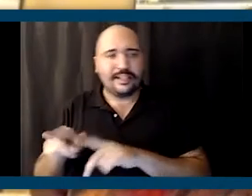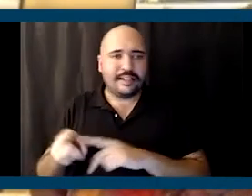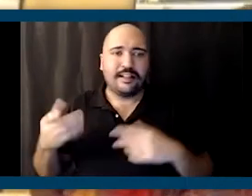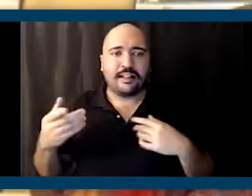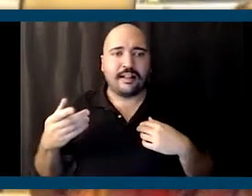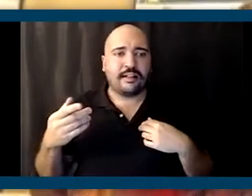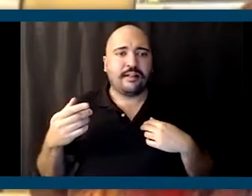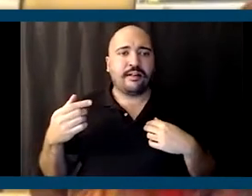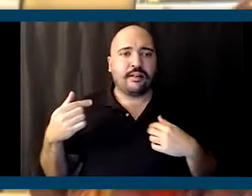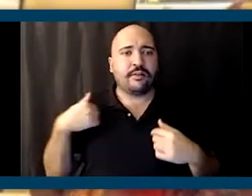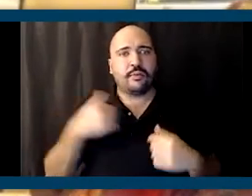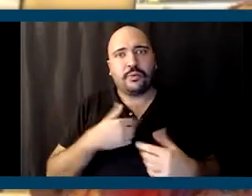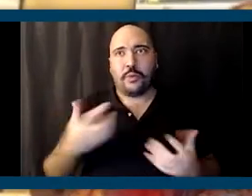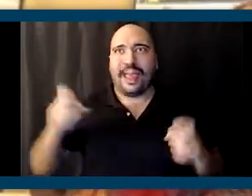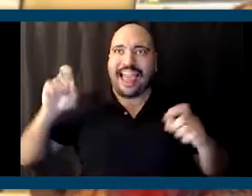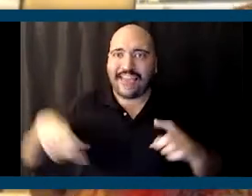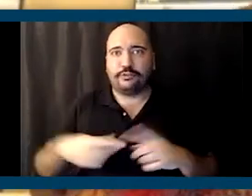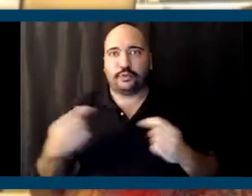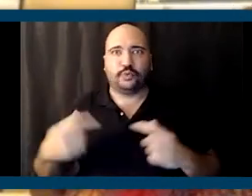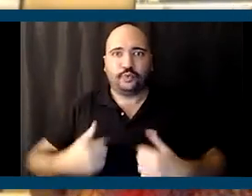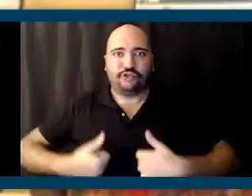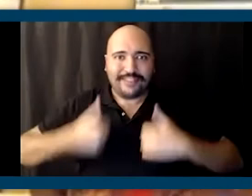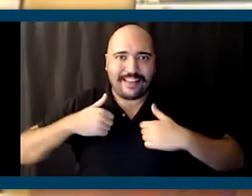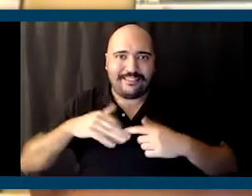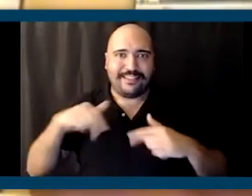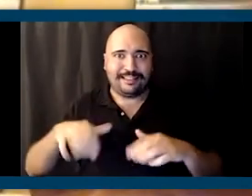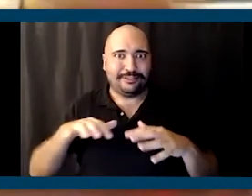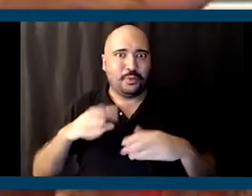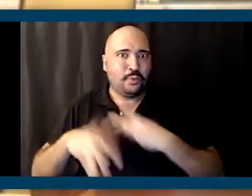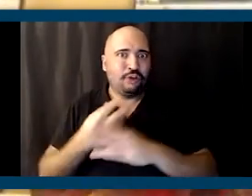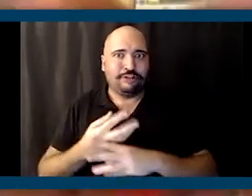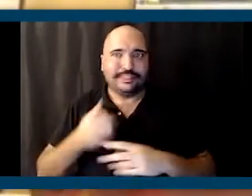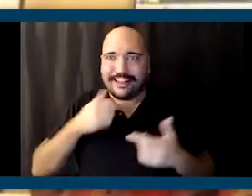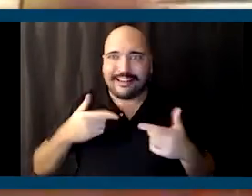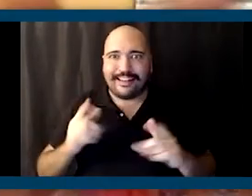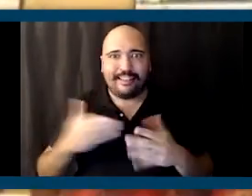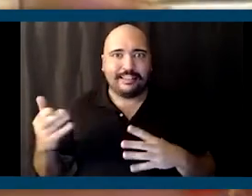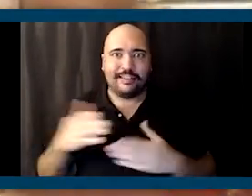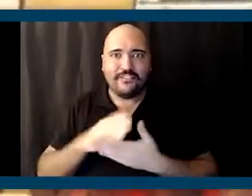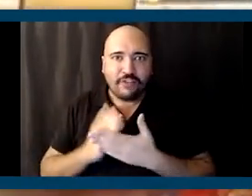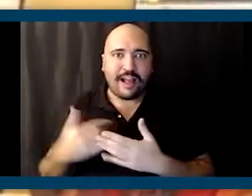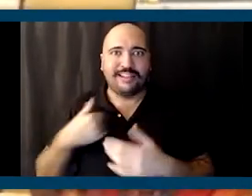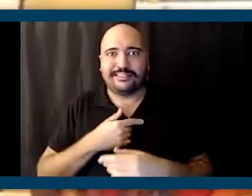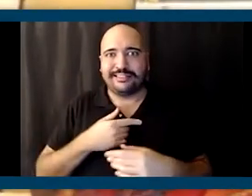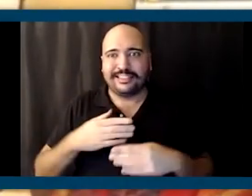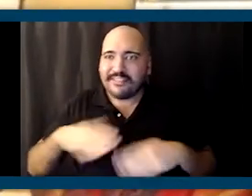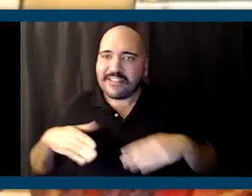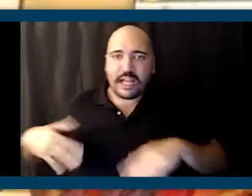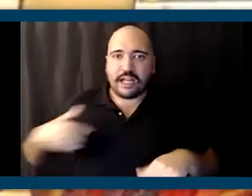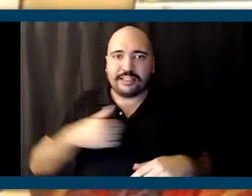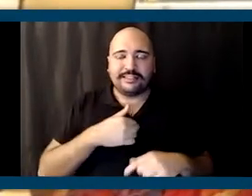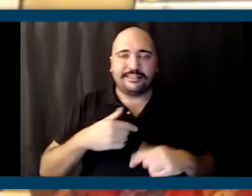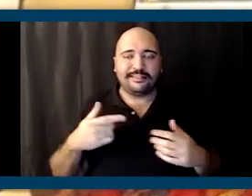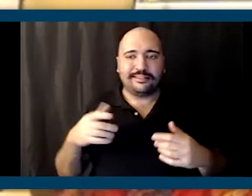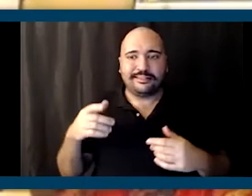we have to do in this world in order to survive in terms of not letting things fracture us and divide us as others have. And